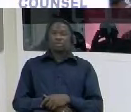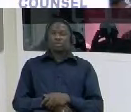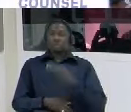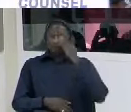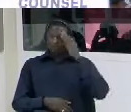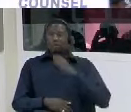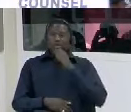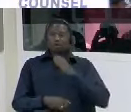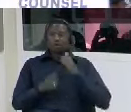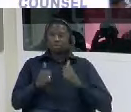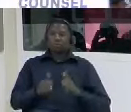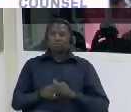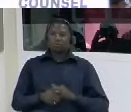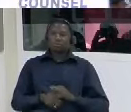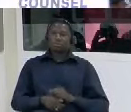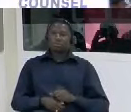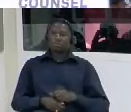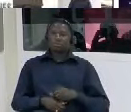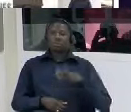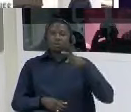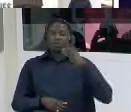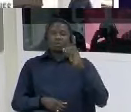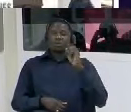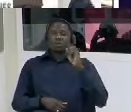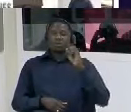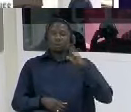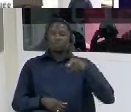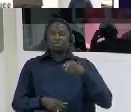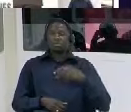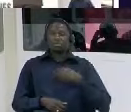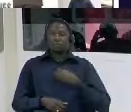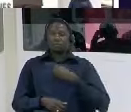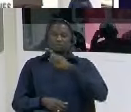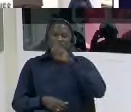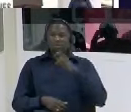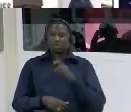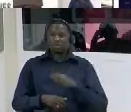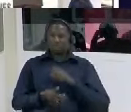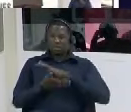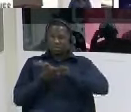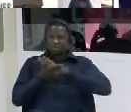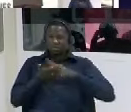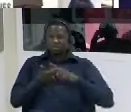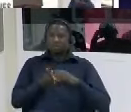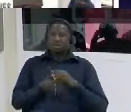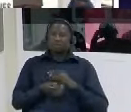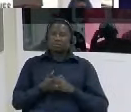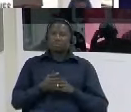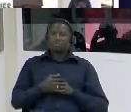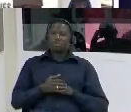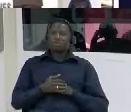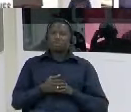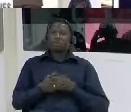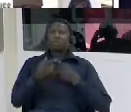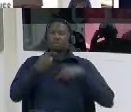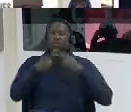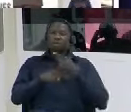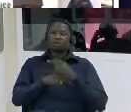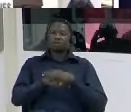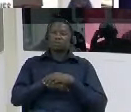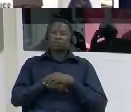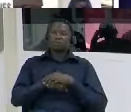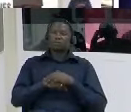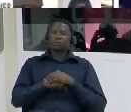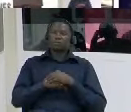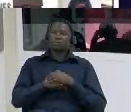thank you chairman honorable them um i have a question it's more of a clarification regarding the establishment or the creation of the junglers